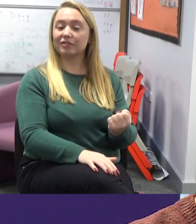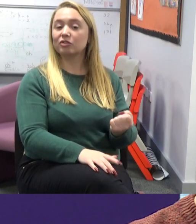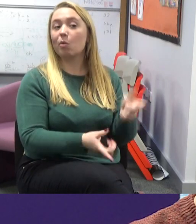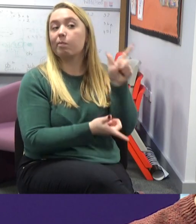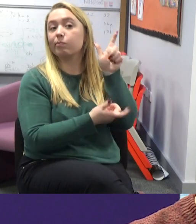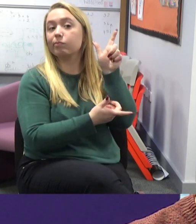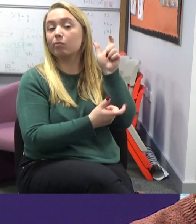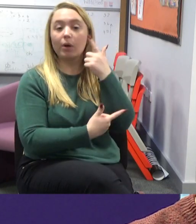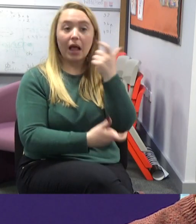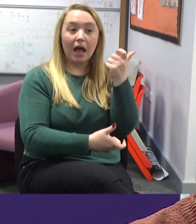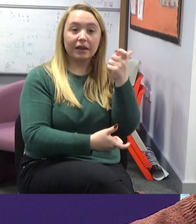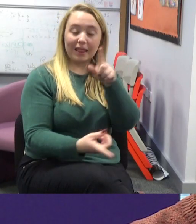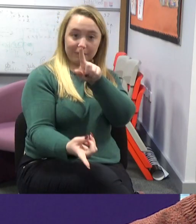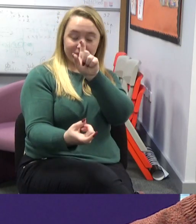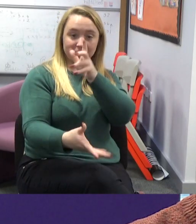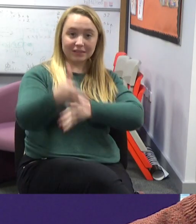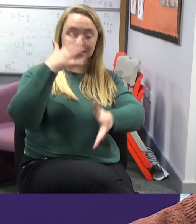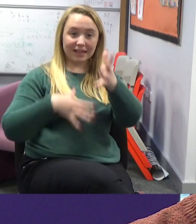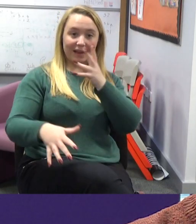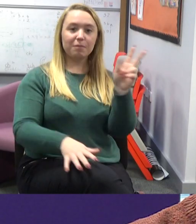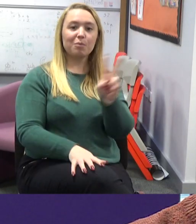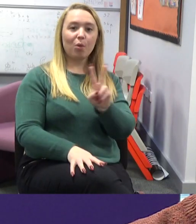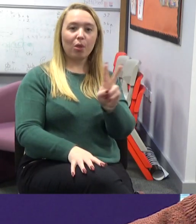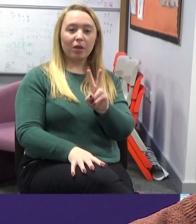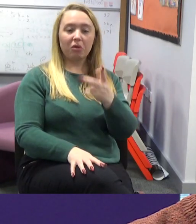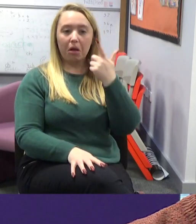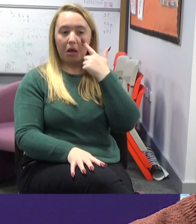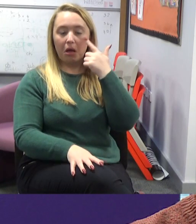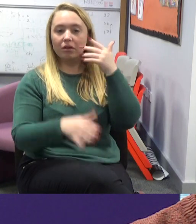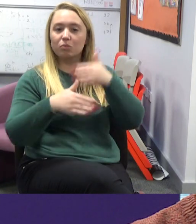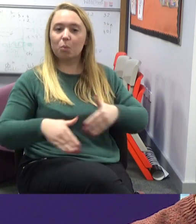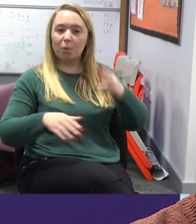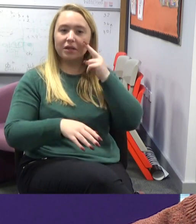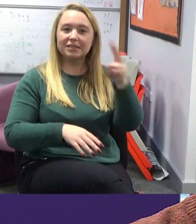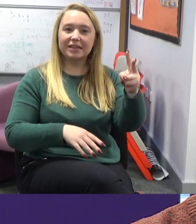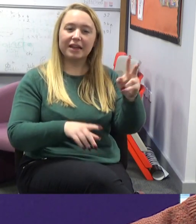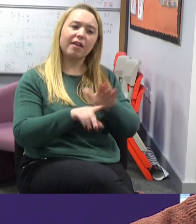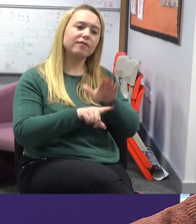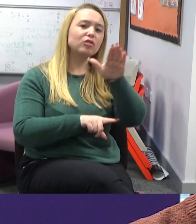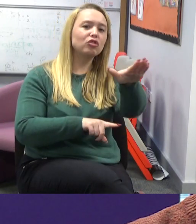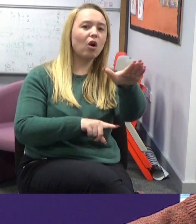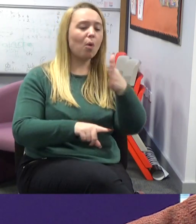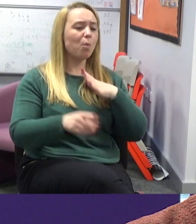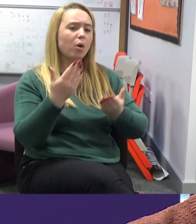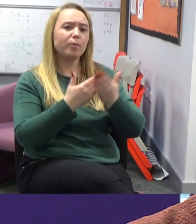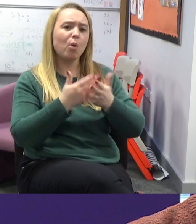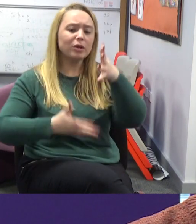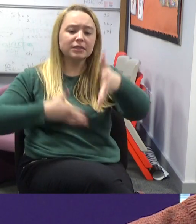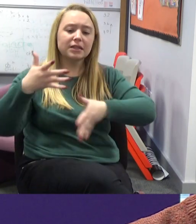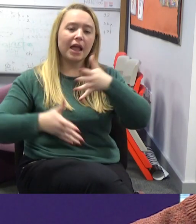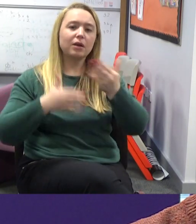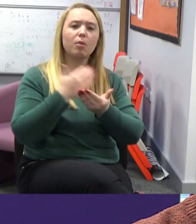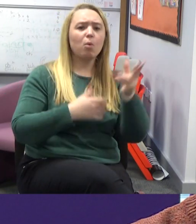of the two she's got cochlear implants so she is accessing sound and sign and as time goes on we'll see